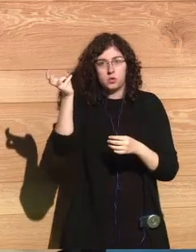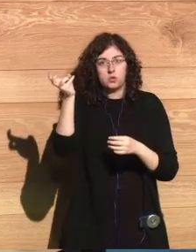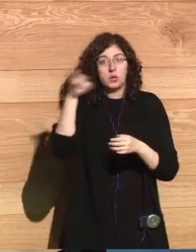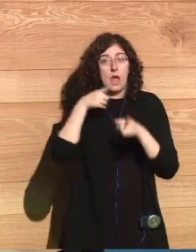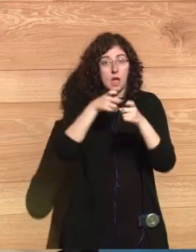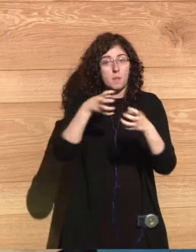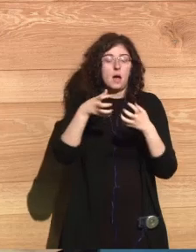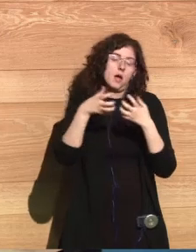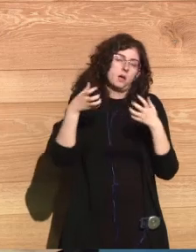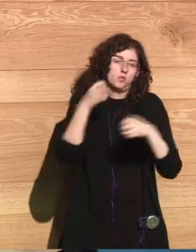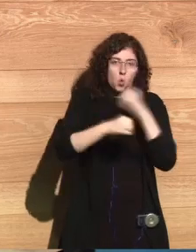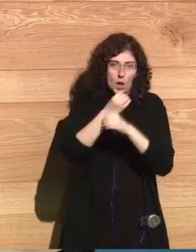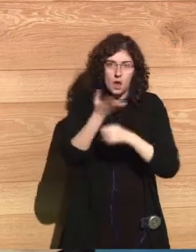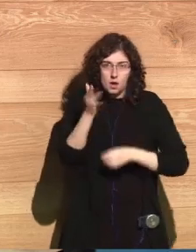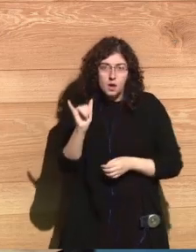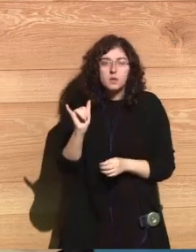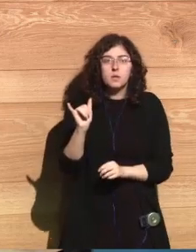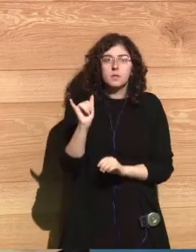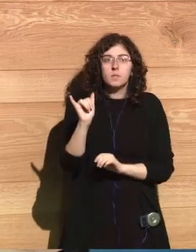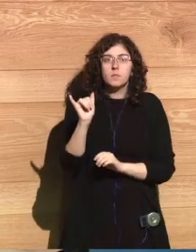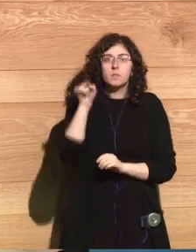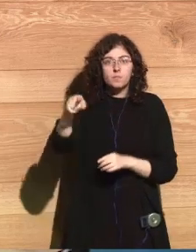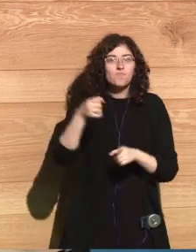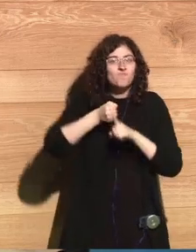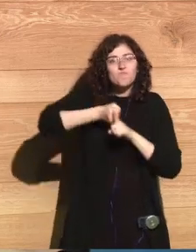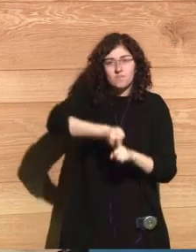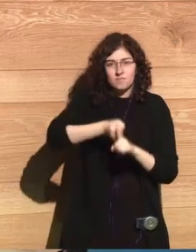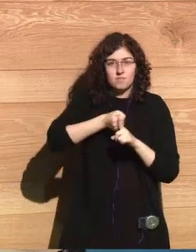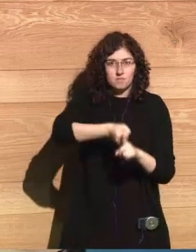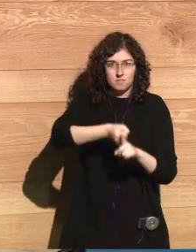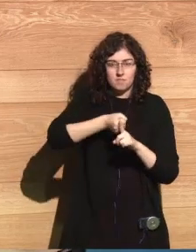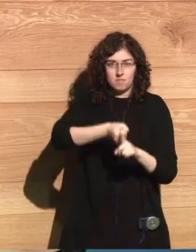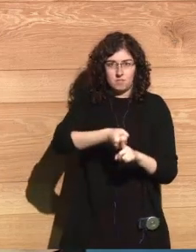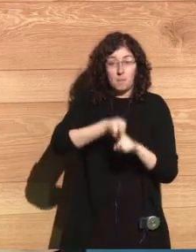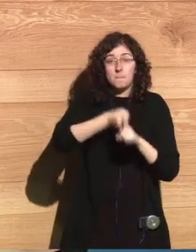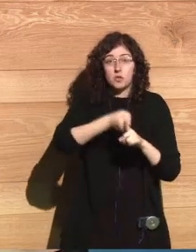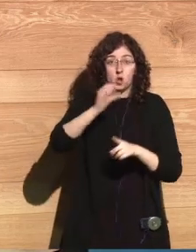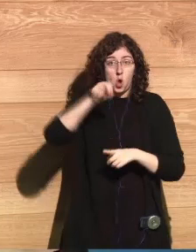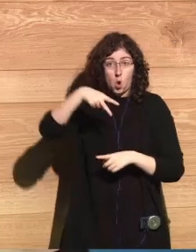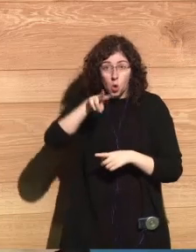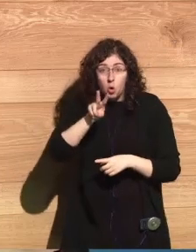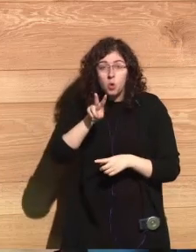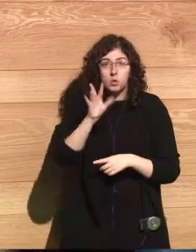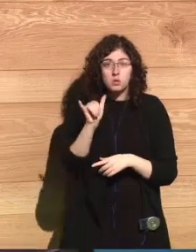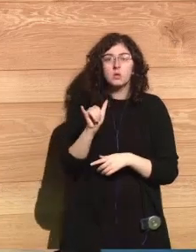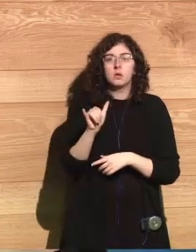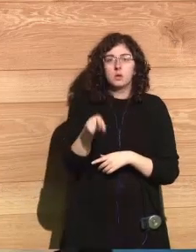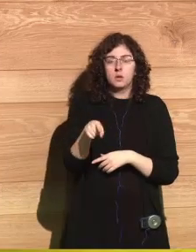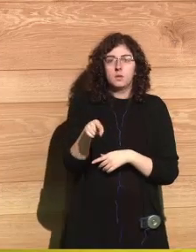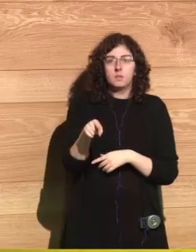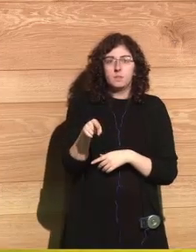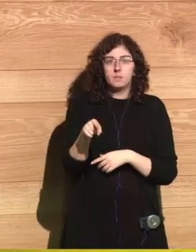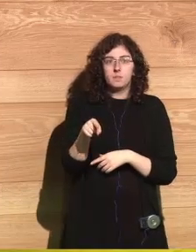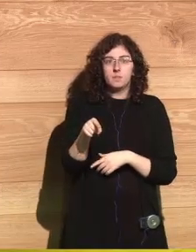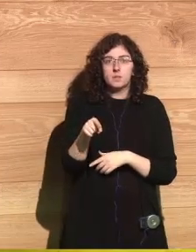have been exerting their pressure at the United Nations. The little guys didn't have much